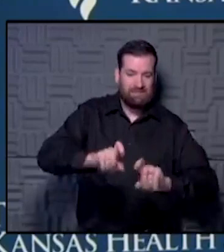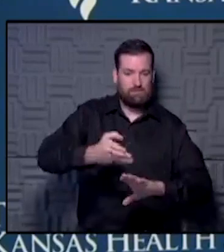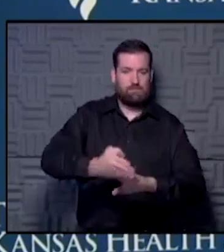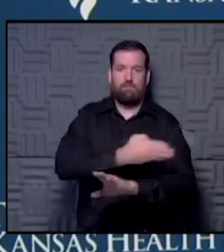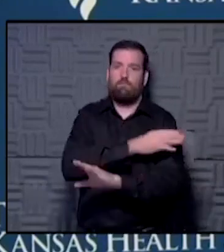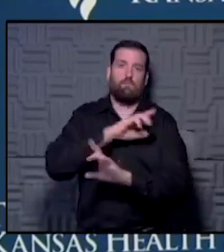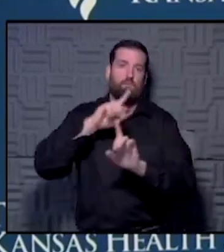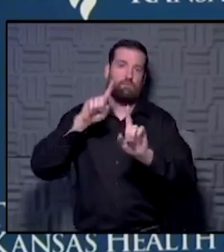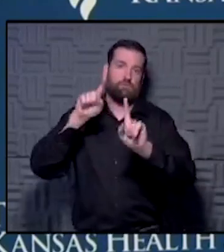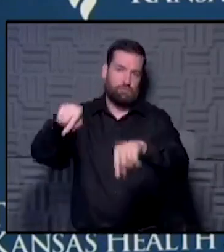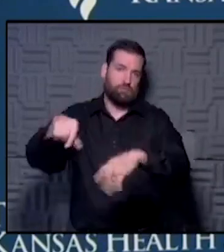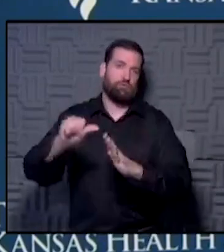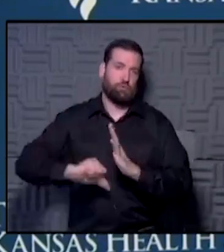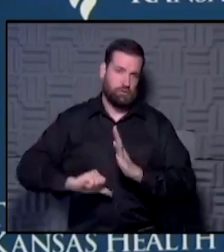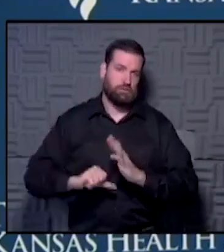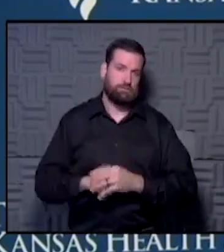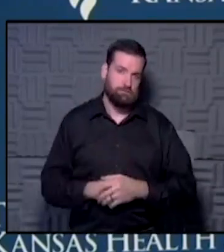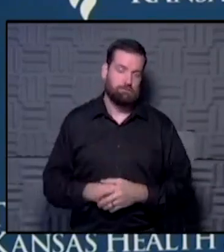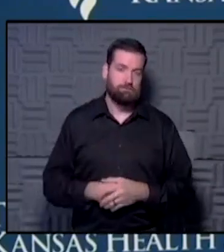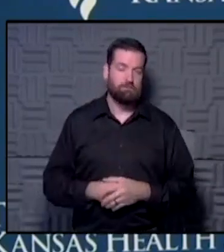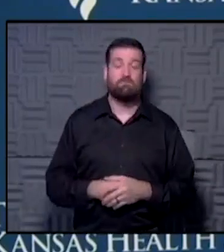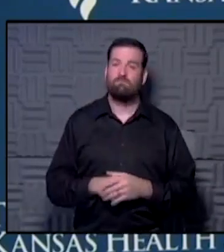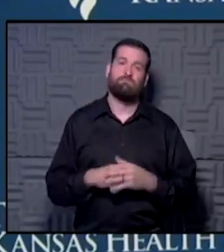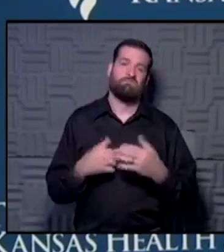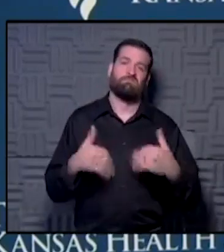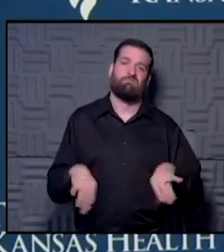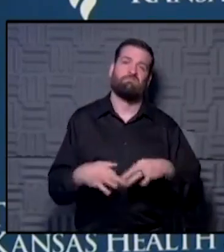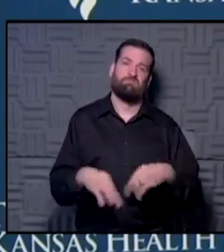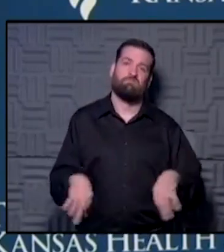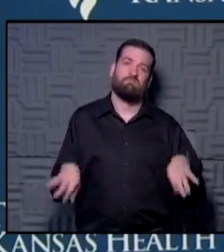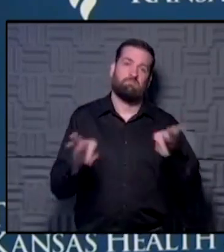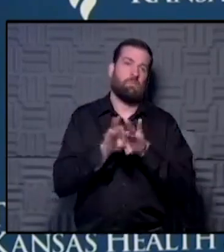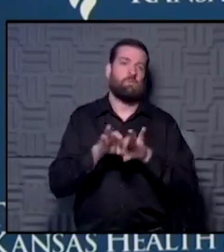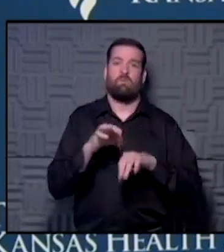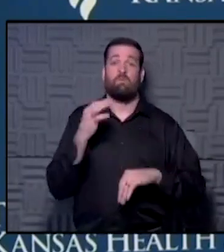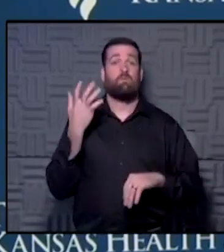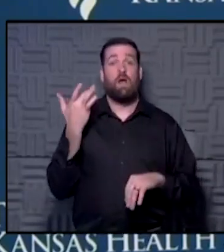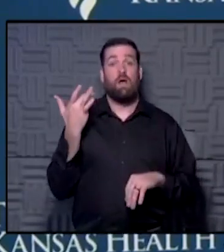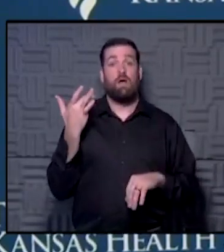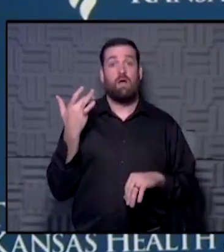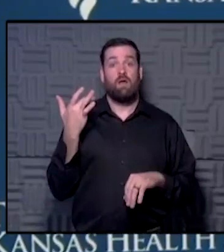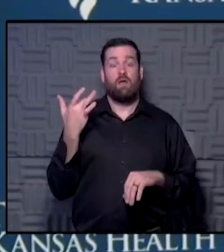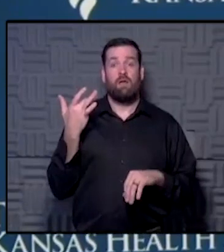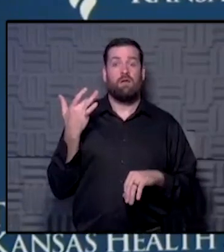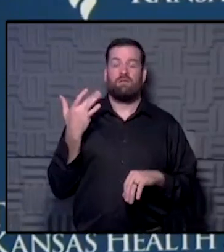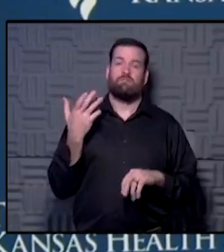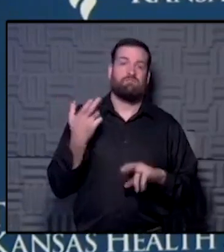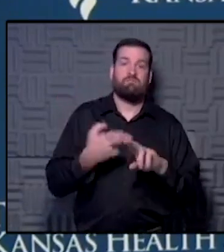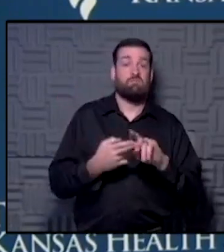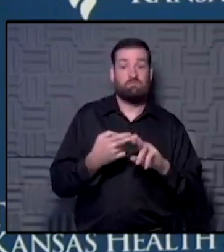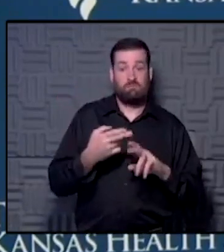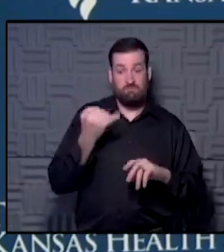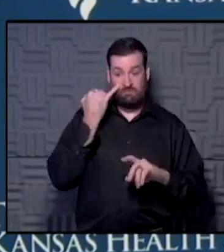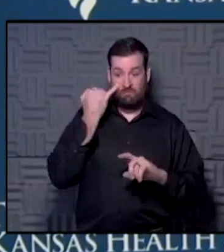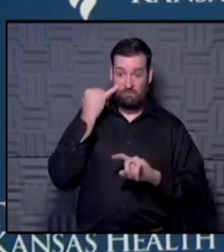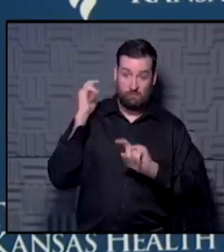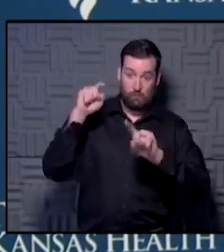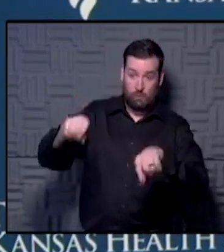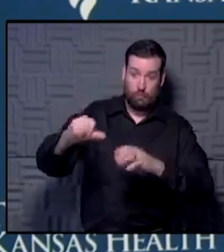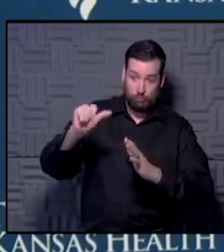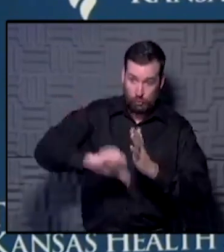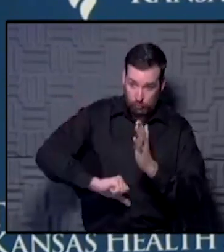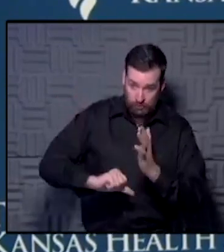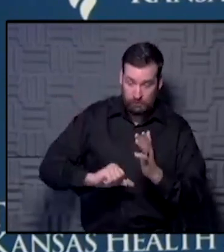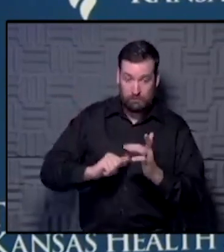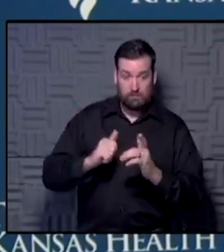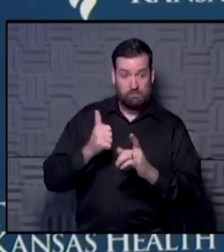to surgery. And that is incredibly important because of the increased mortality that's associated with patients going to surgery when